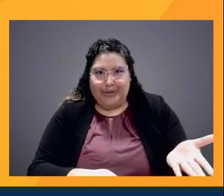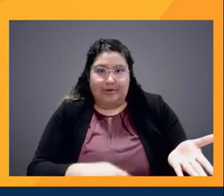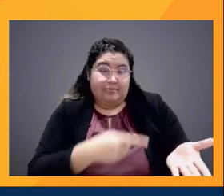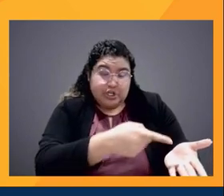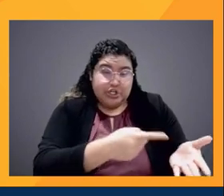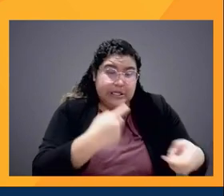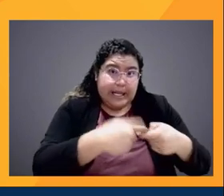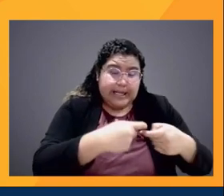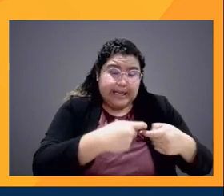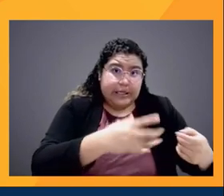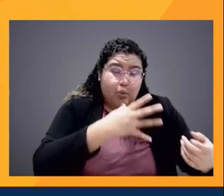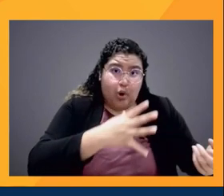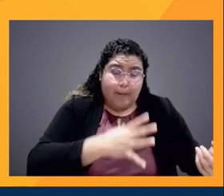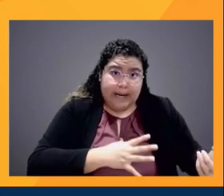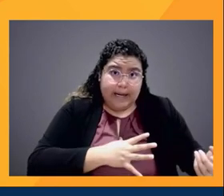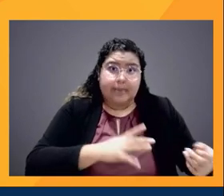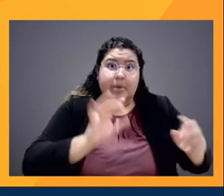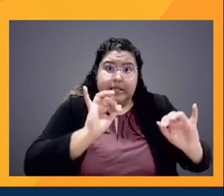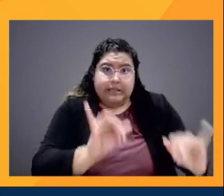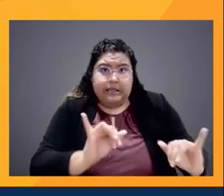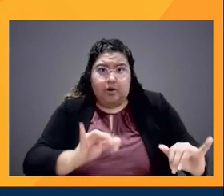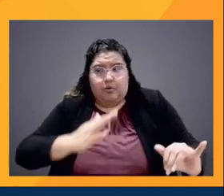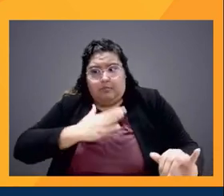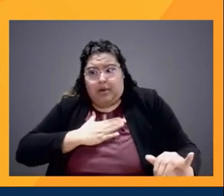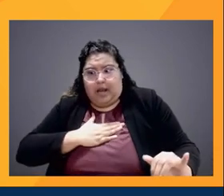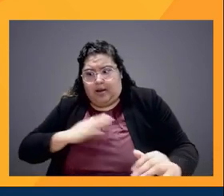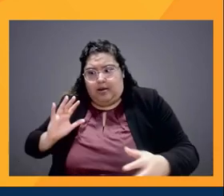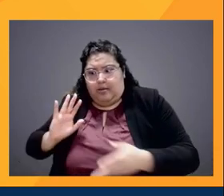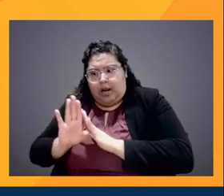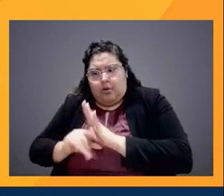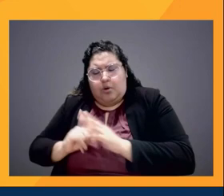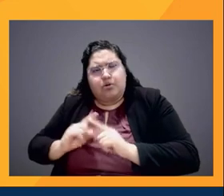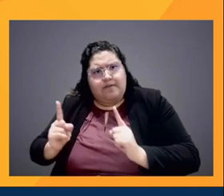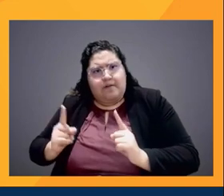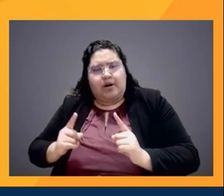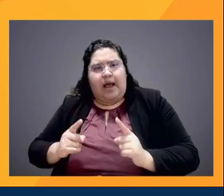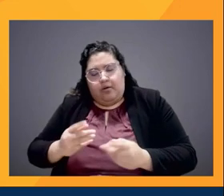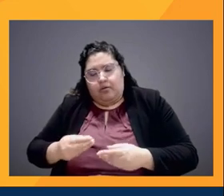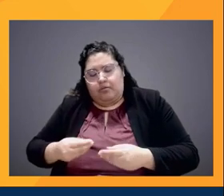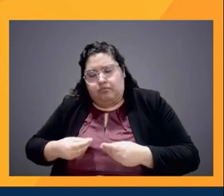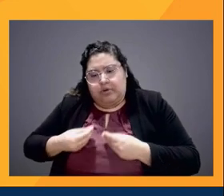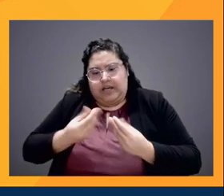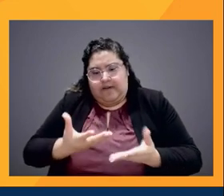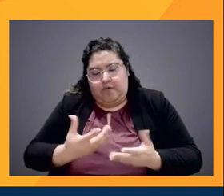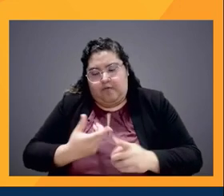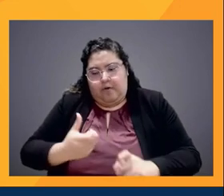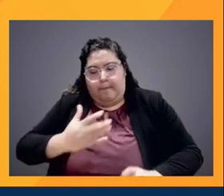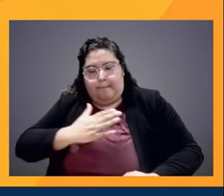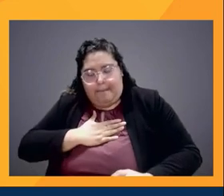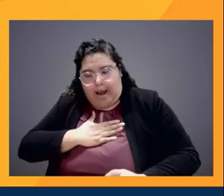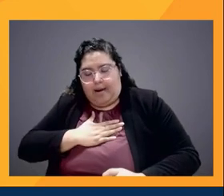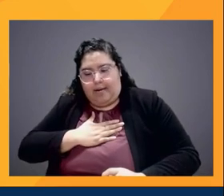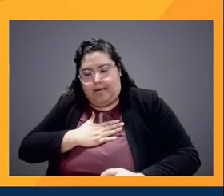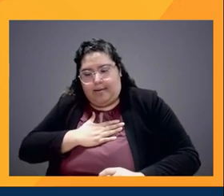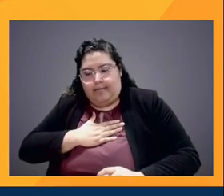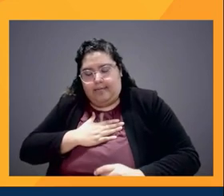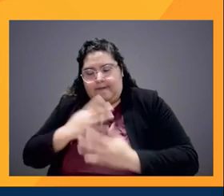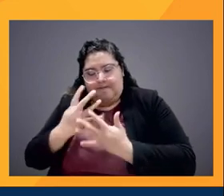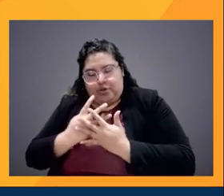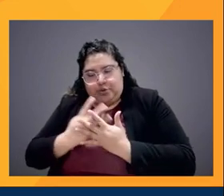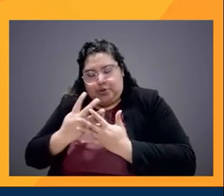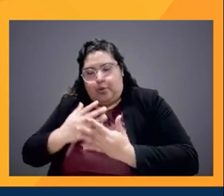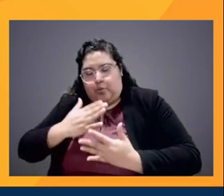you know, and, and, and I'm just going to make it my, my, my filter. And I show you that and trusting that. So the thing,